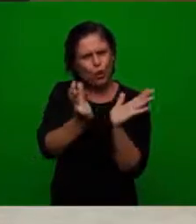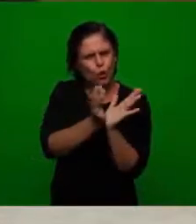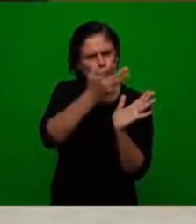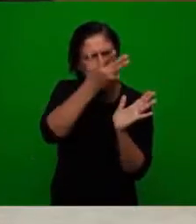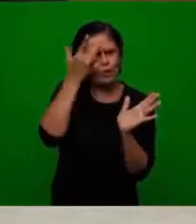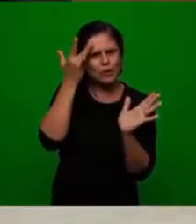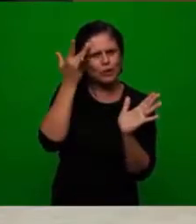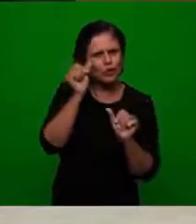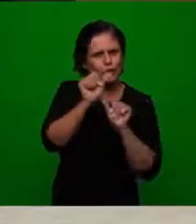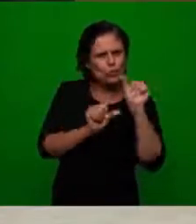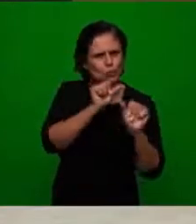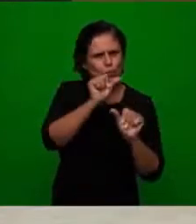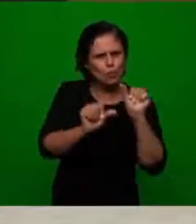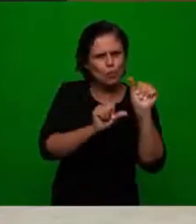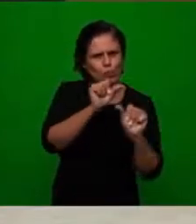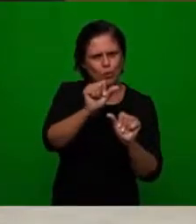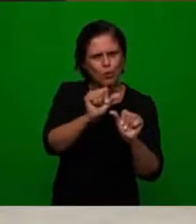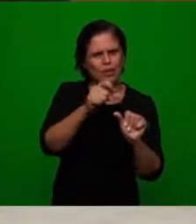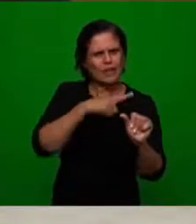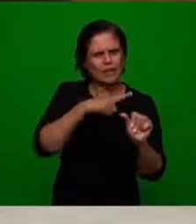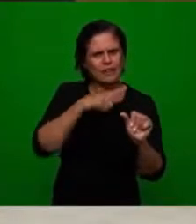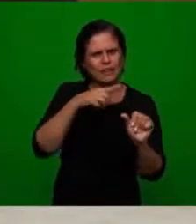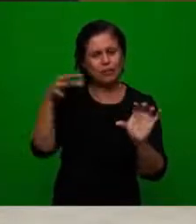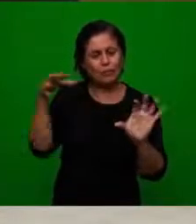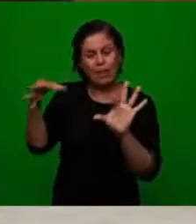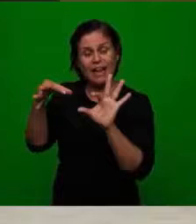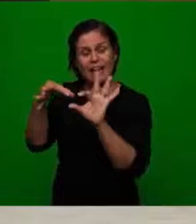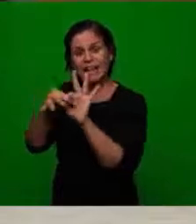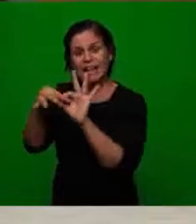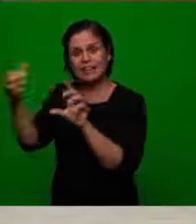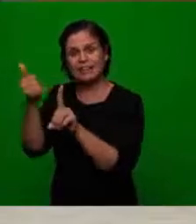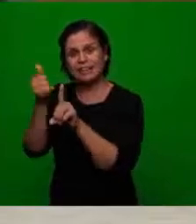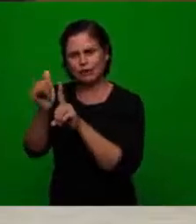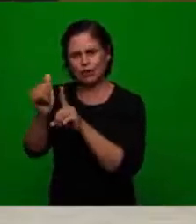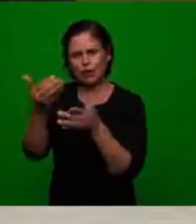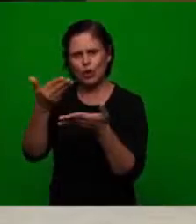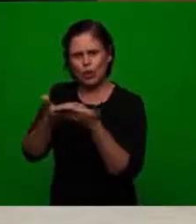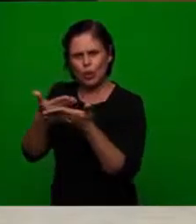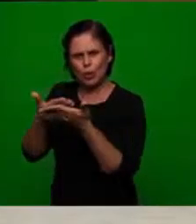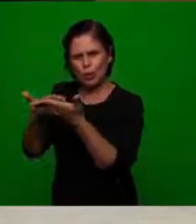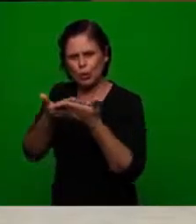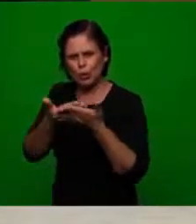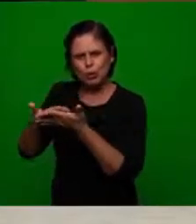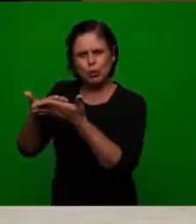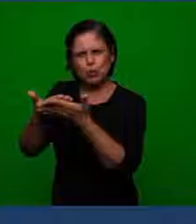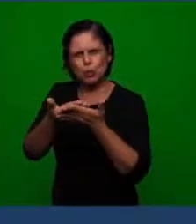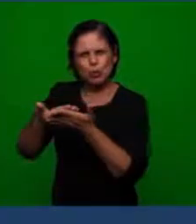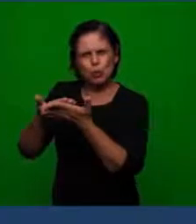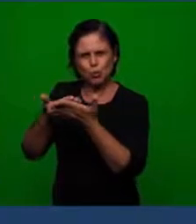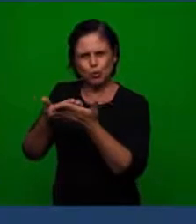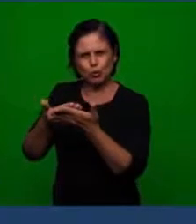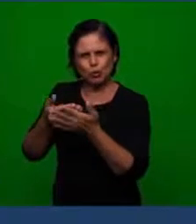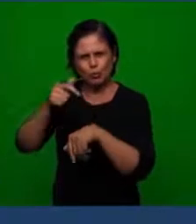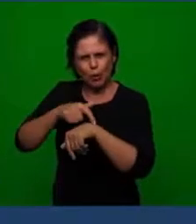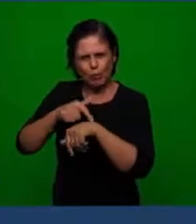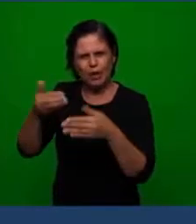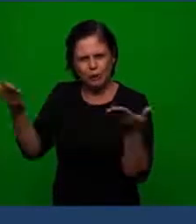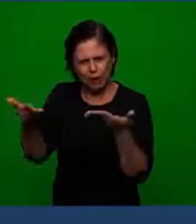by the reformers established a link prophetical link with the teachings that have been done